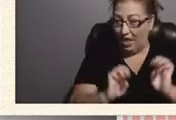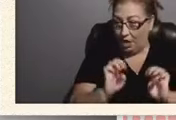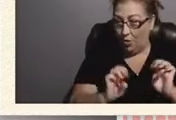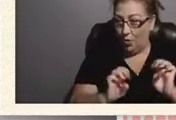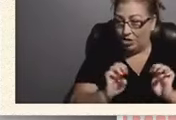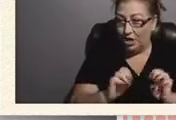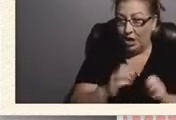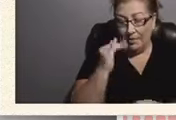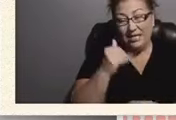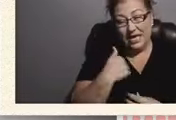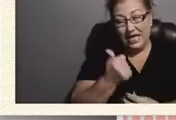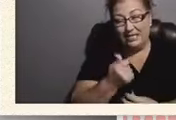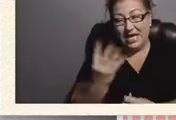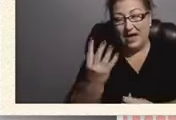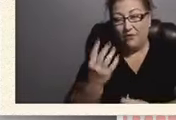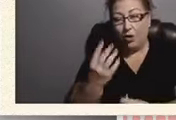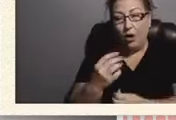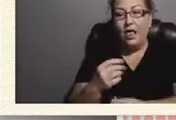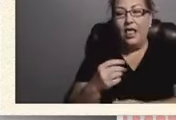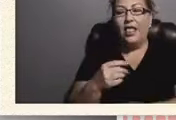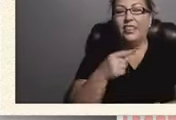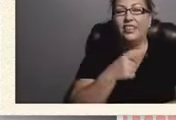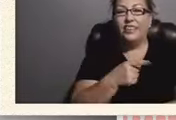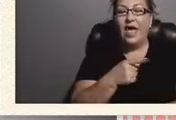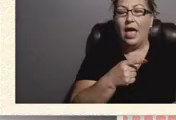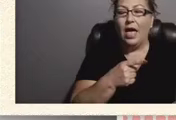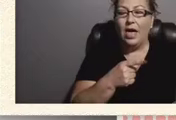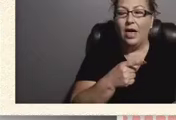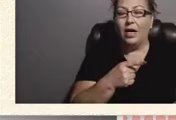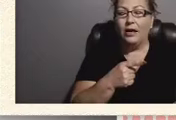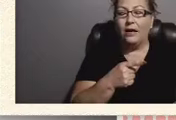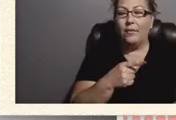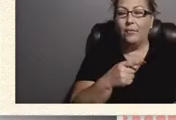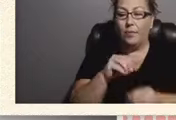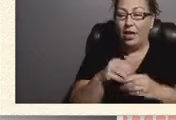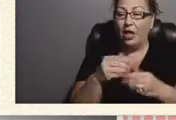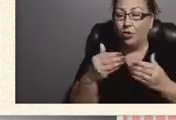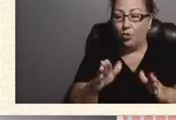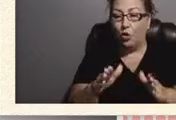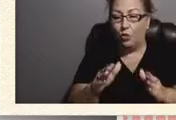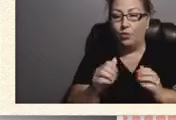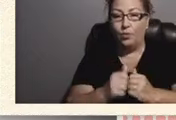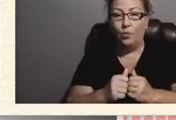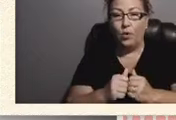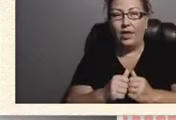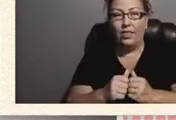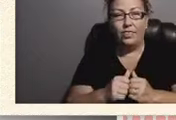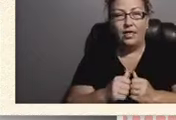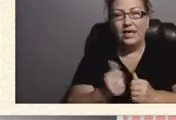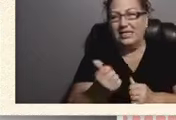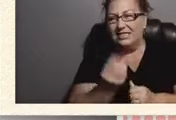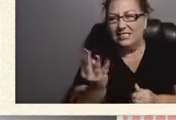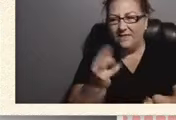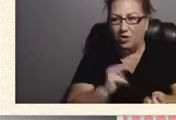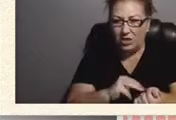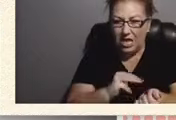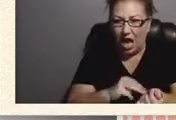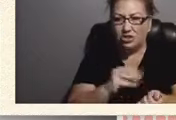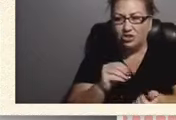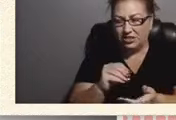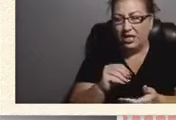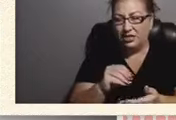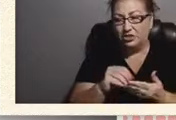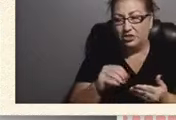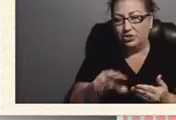several, they basically put me in a room with several doctors and students, which was quite